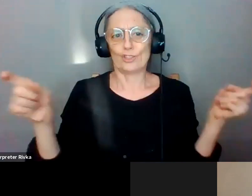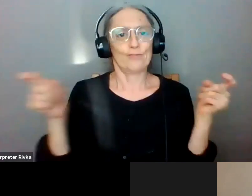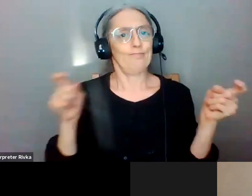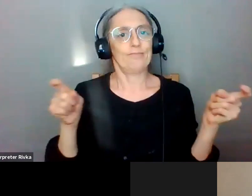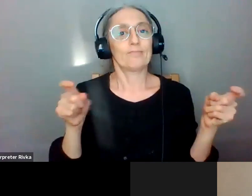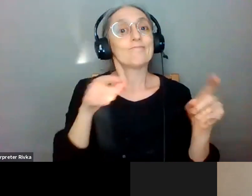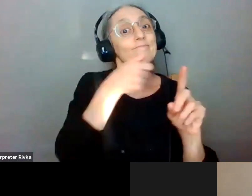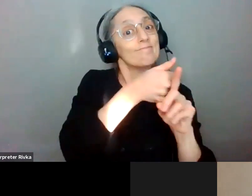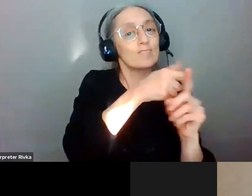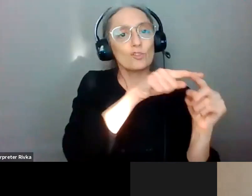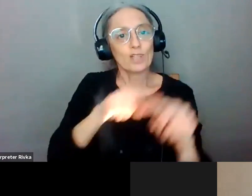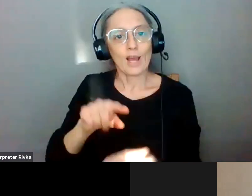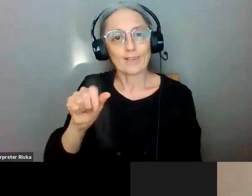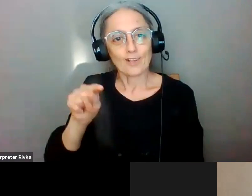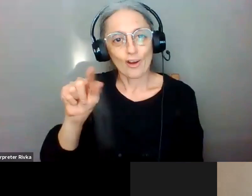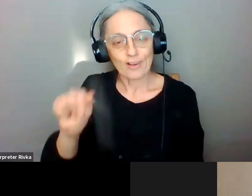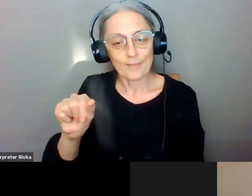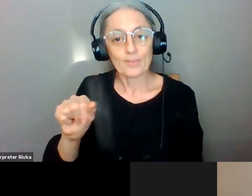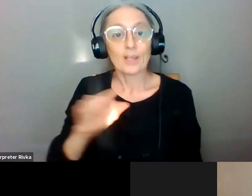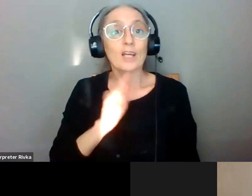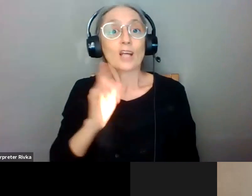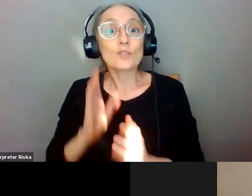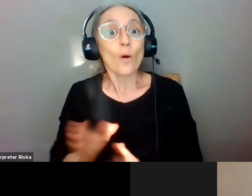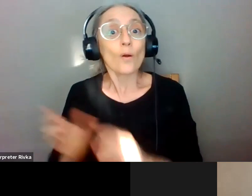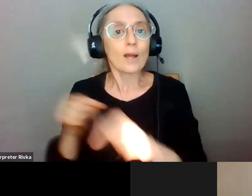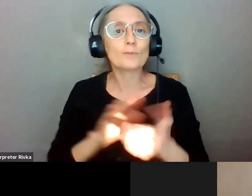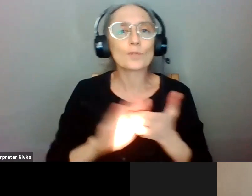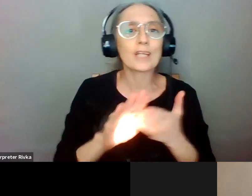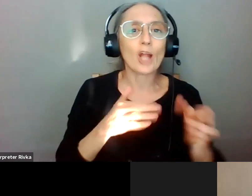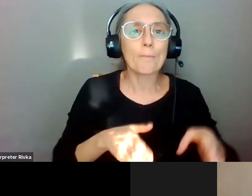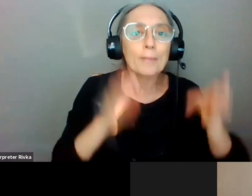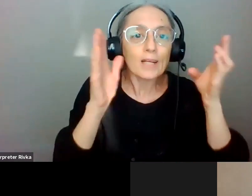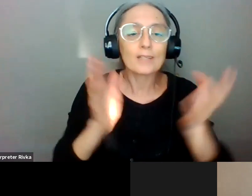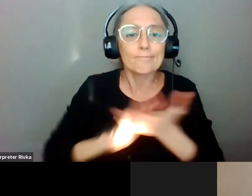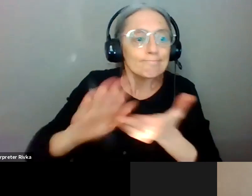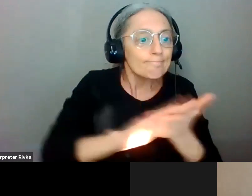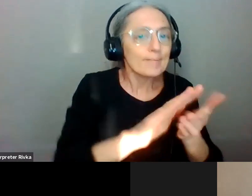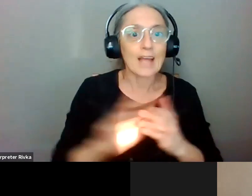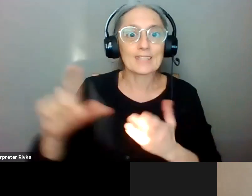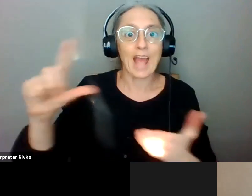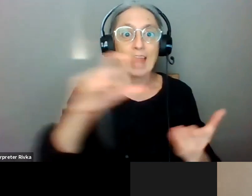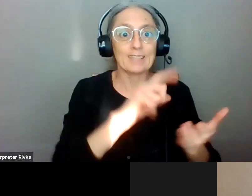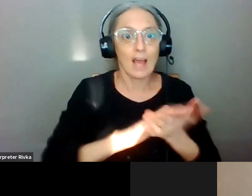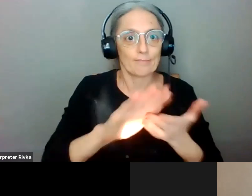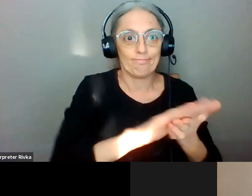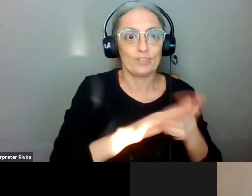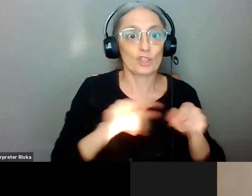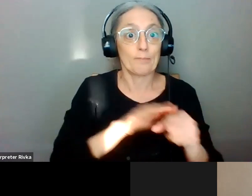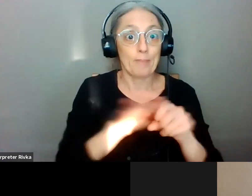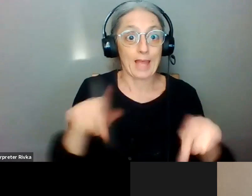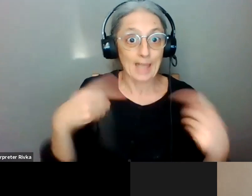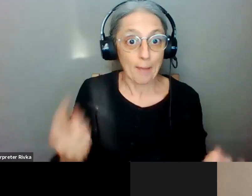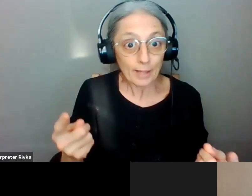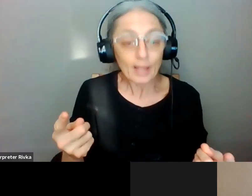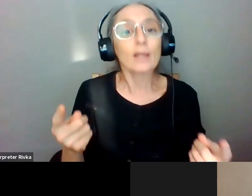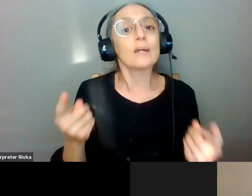tarda our custodian who keeps our building clean and who keeps our building sanitized uh during the pandemic and does